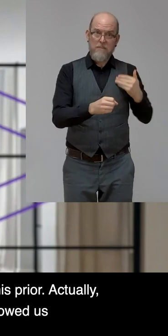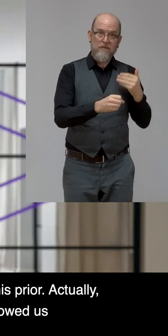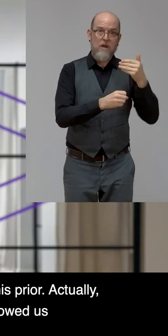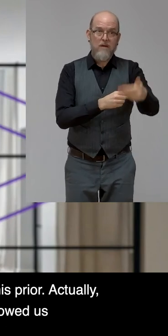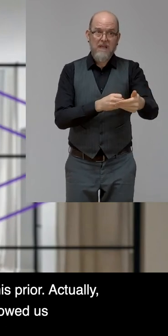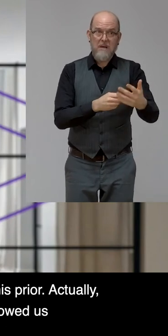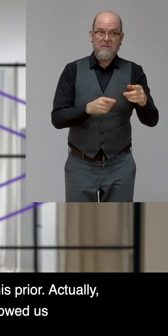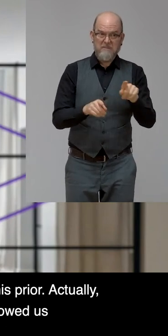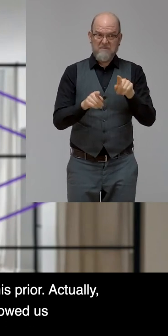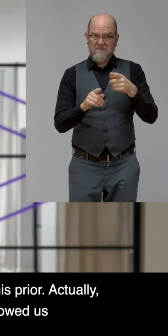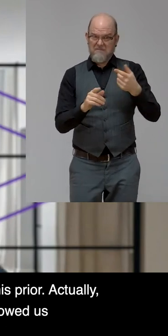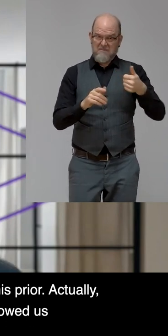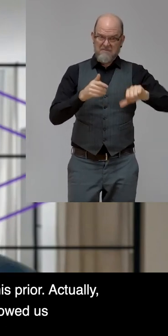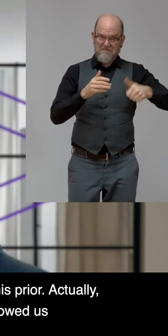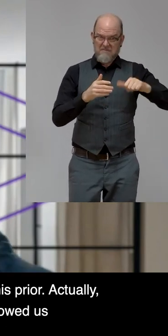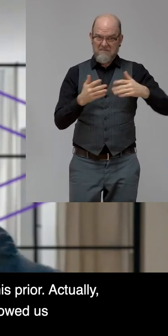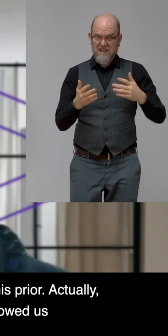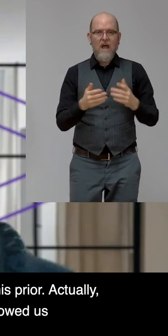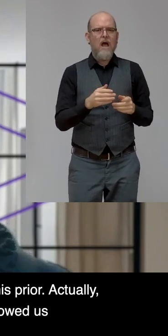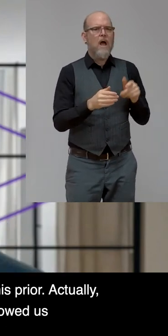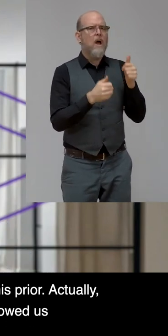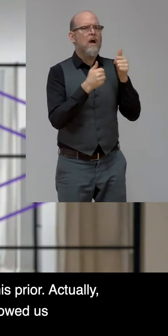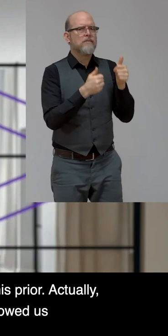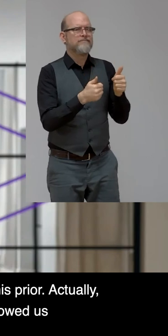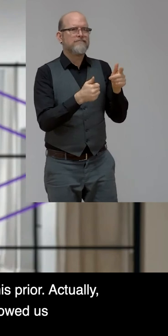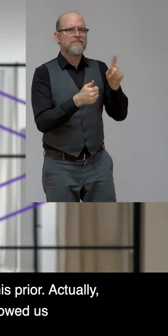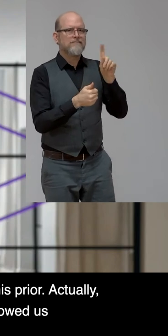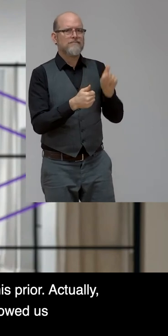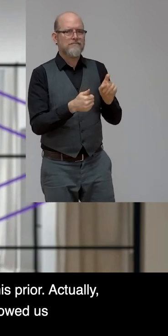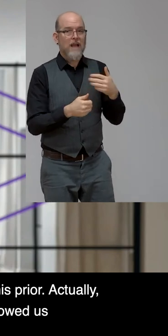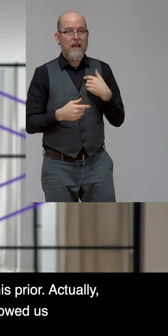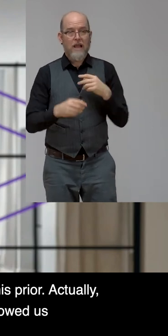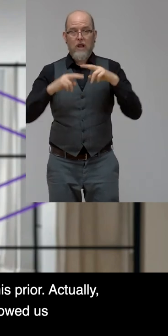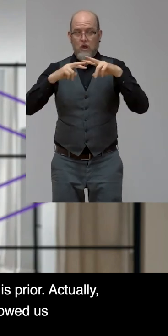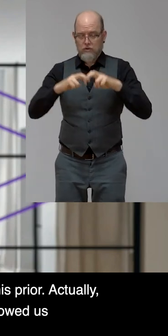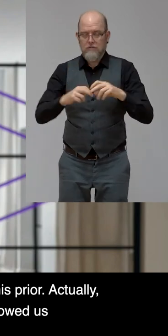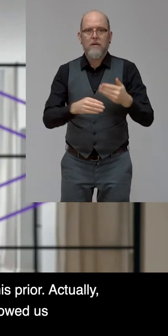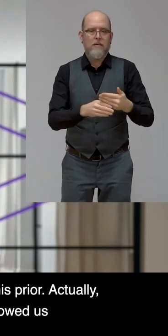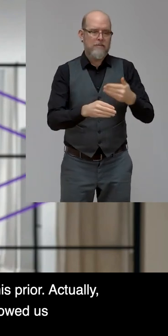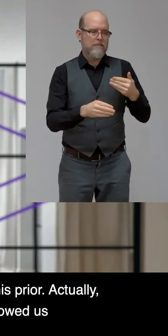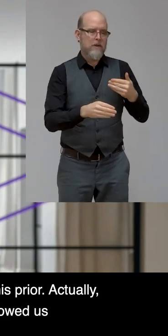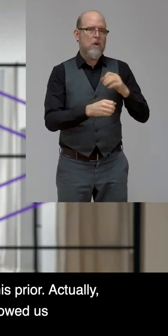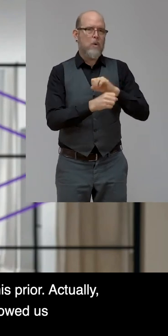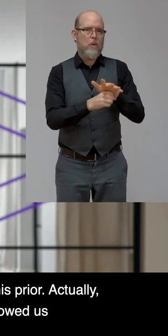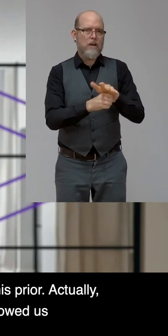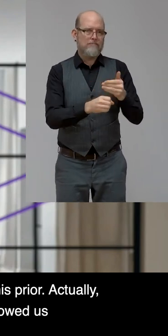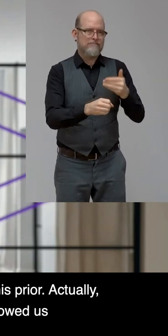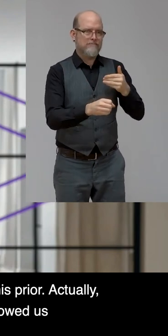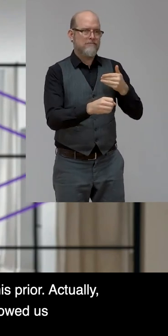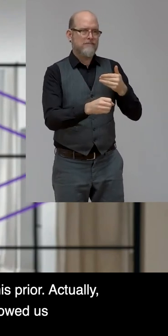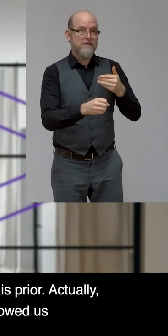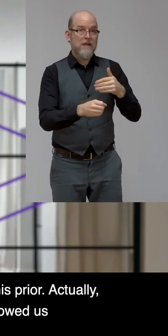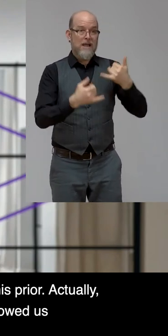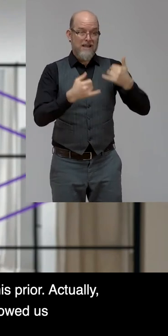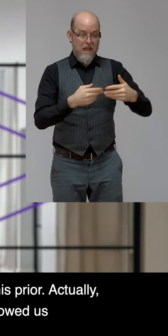It's a good question, right, because you're right, we did conduct this prior, and we did, we actually, during COVID, we had a survey, right, that we